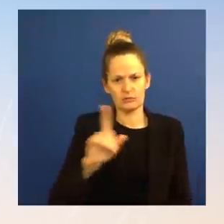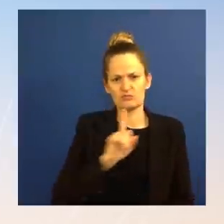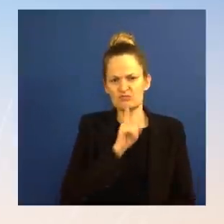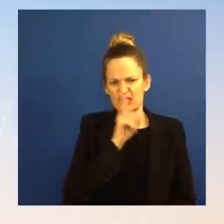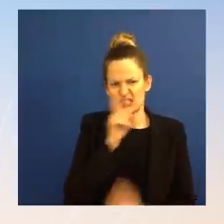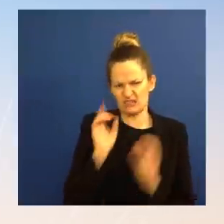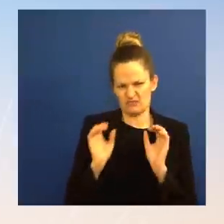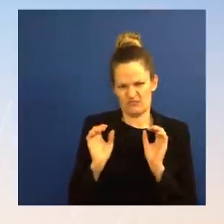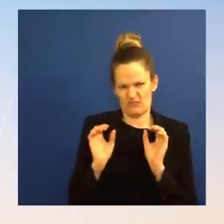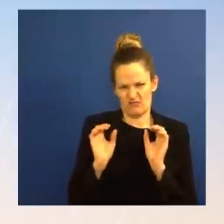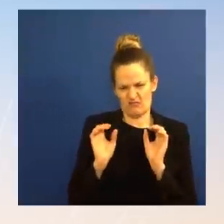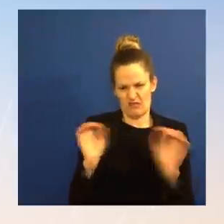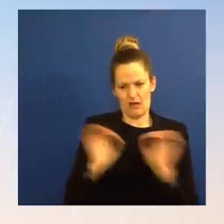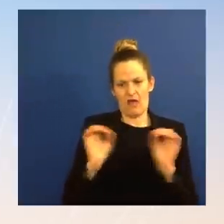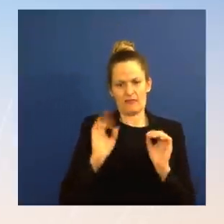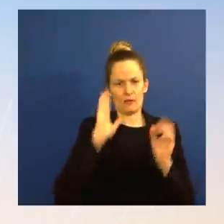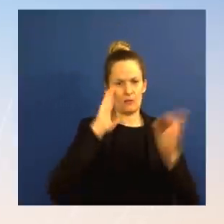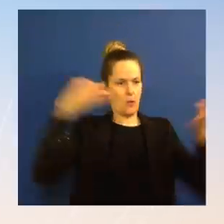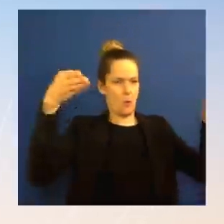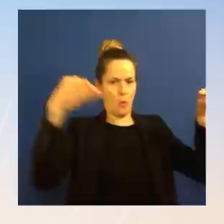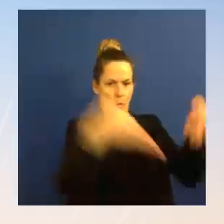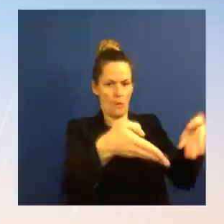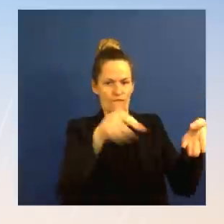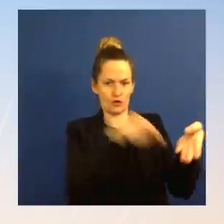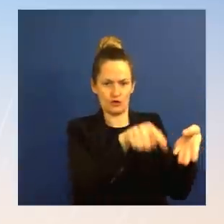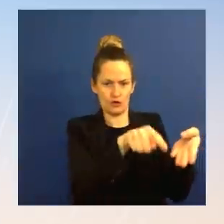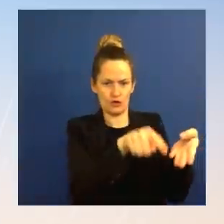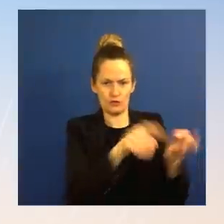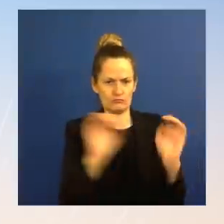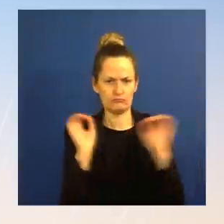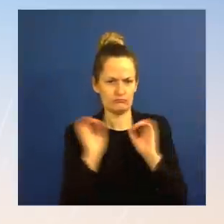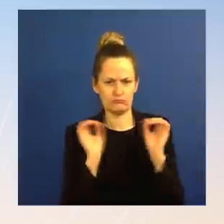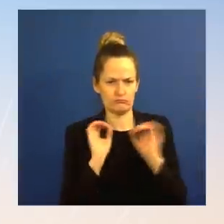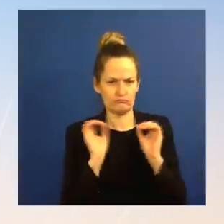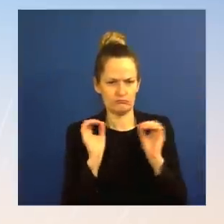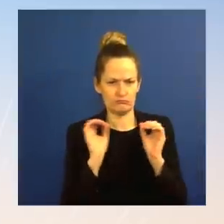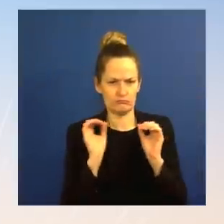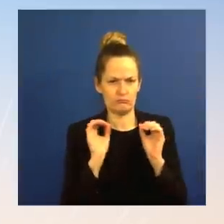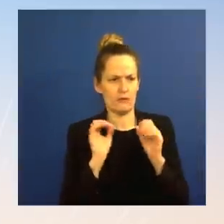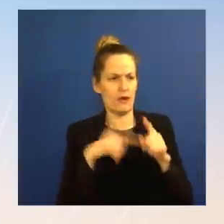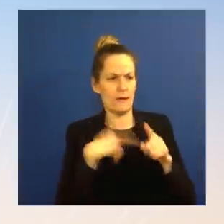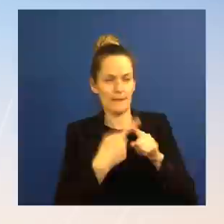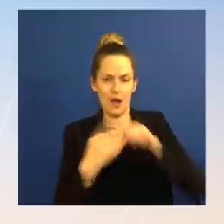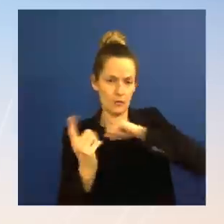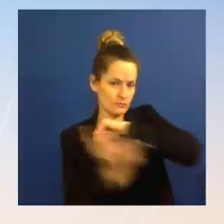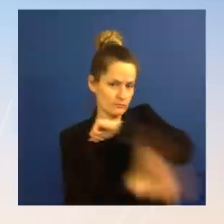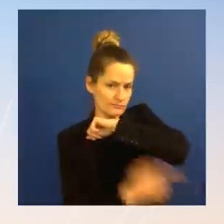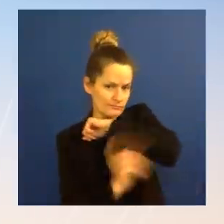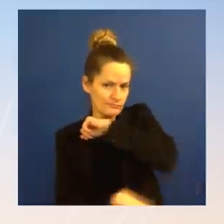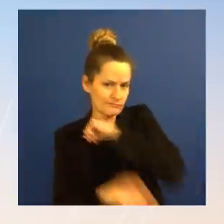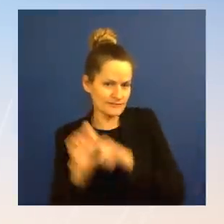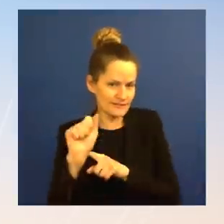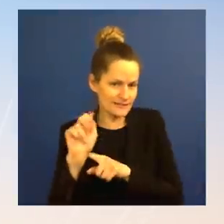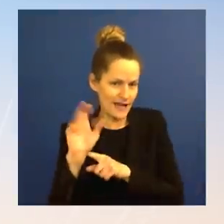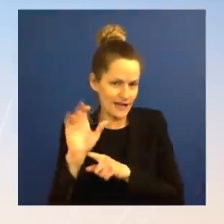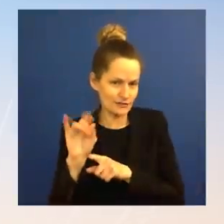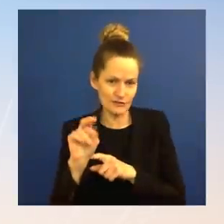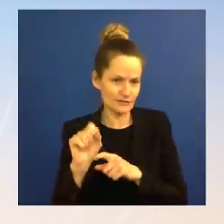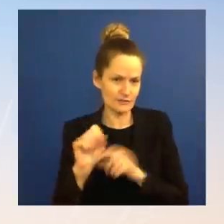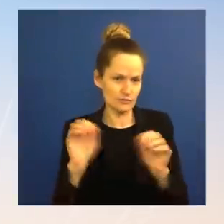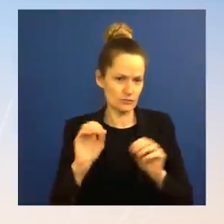Russia's sanctions. That is related to their invasion of Ukraine. But again, we believe we share an objective here.